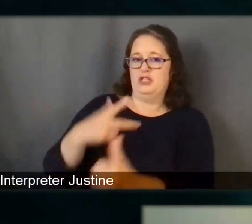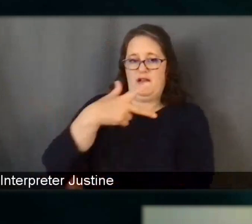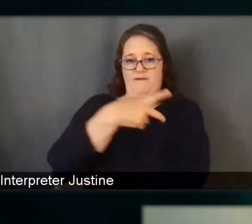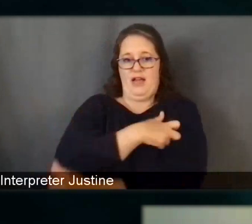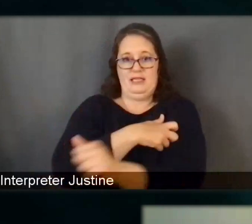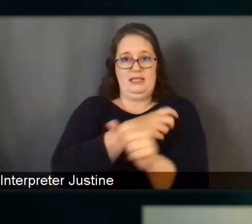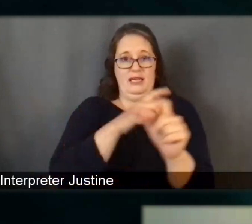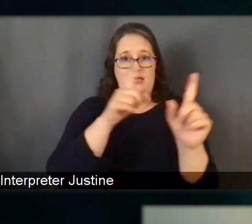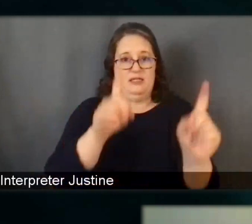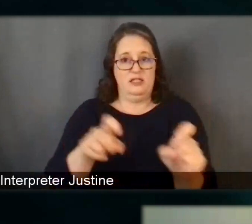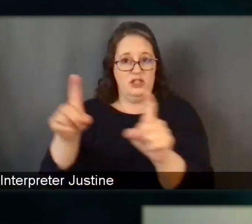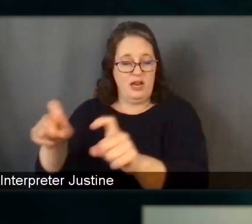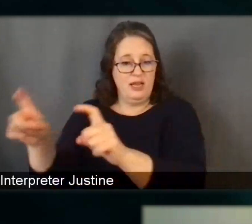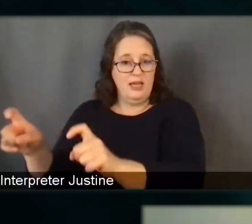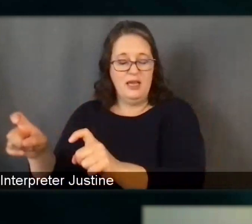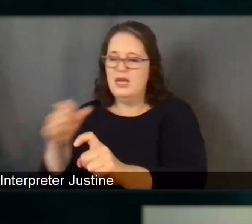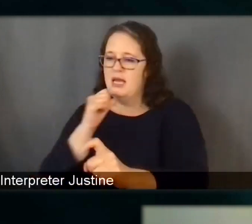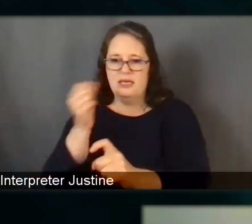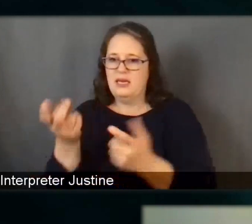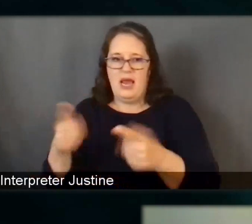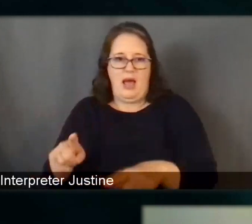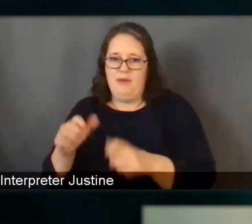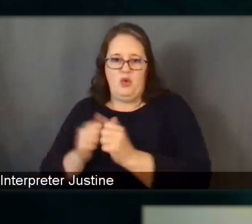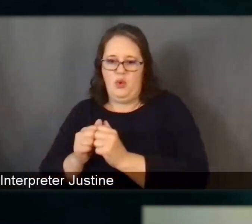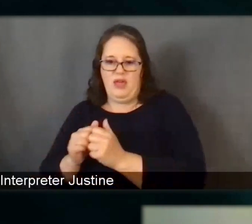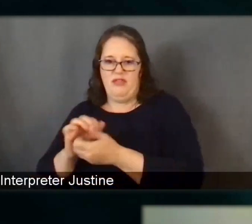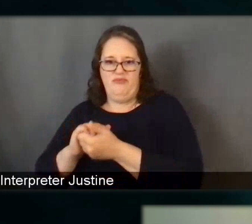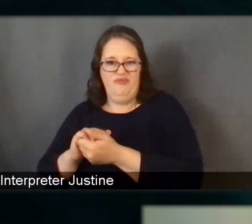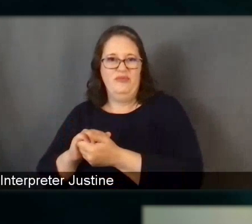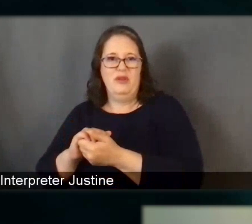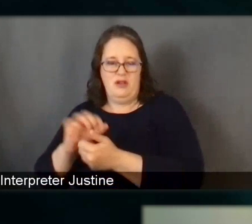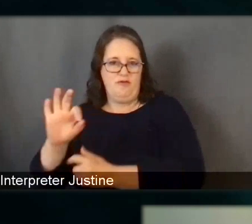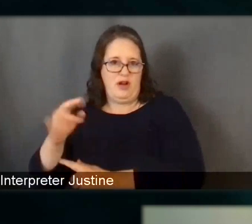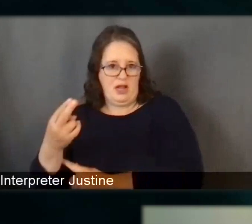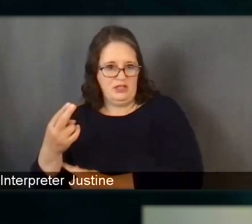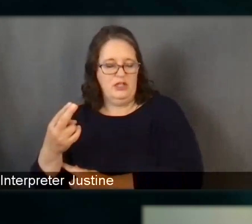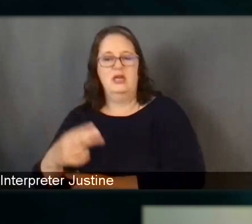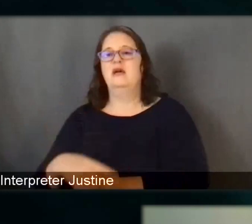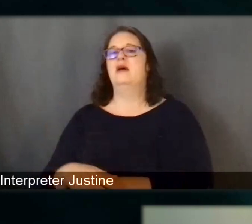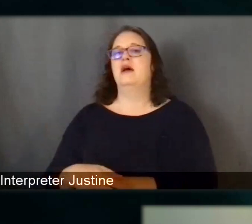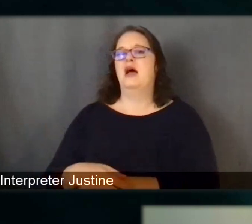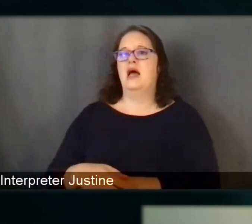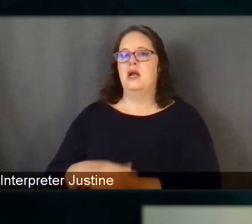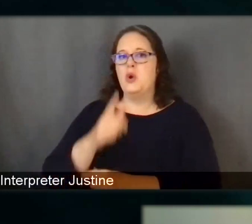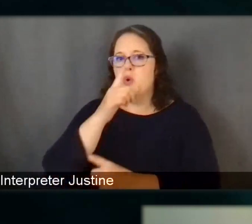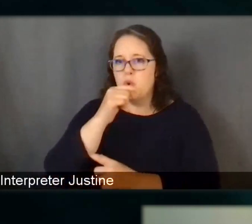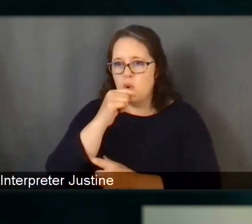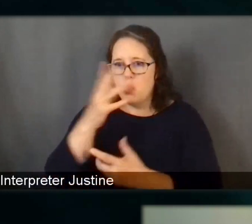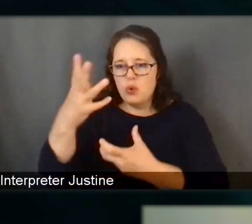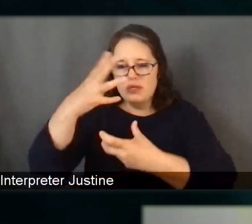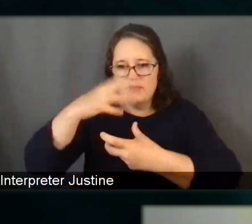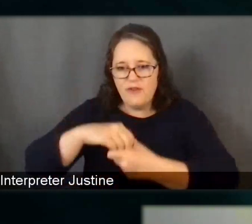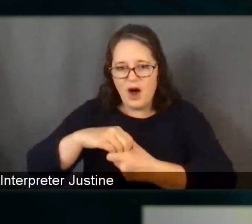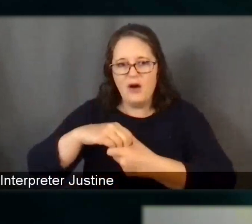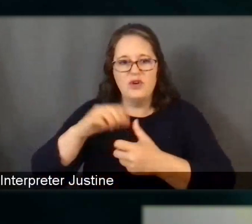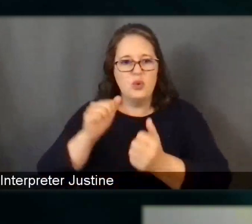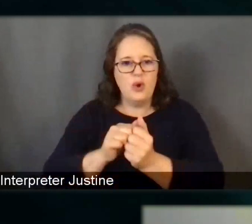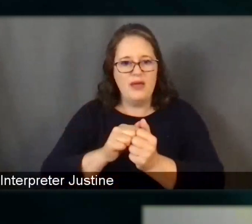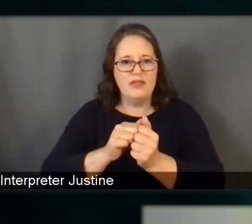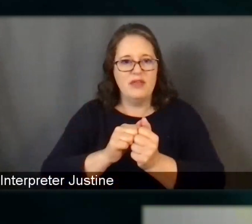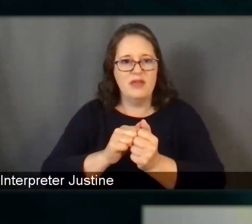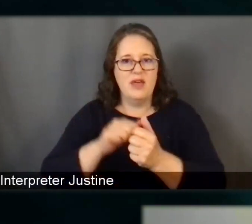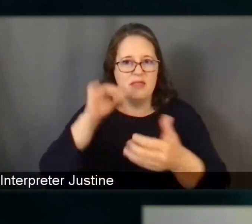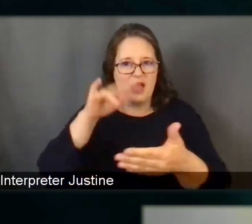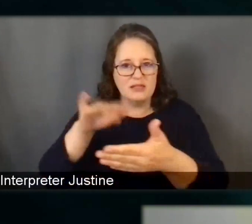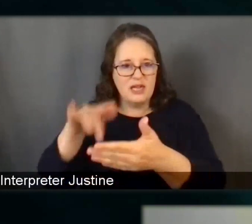through the collaboration of the Fred Hutch and the diversity of the patient population, what did not reflect the